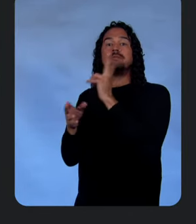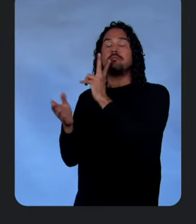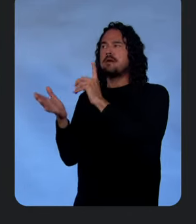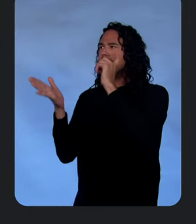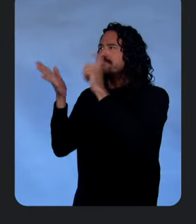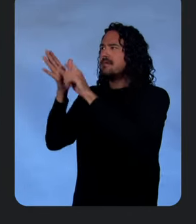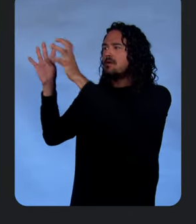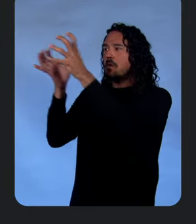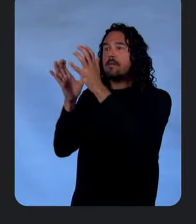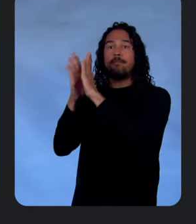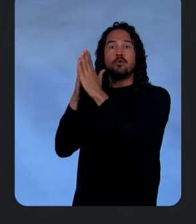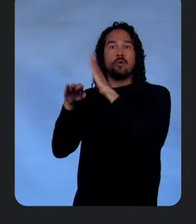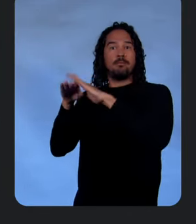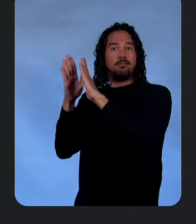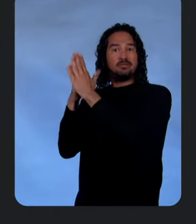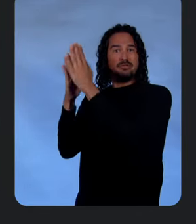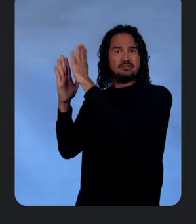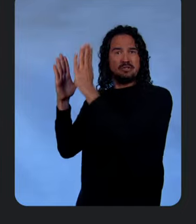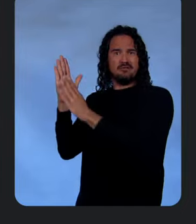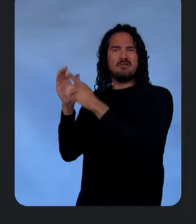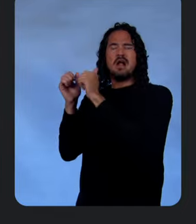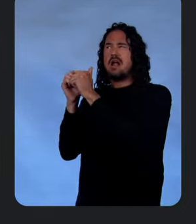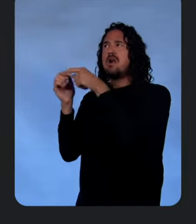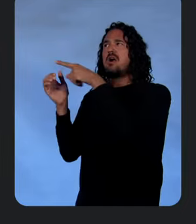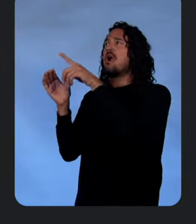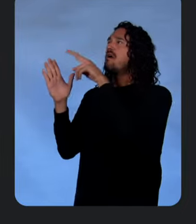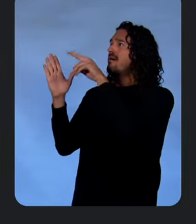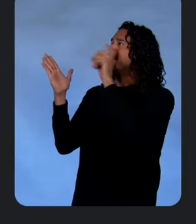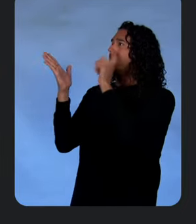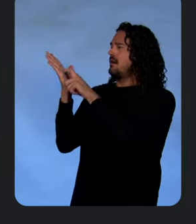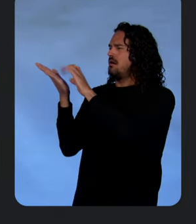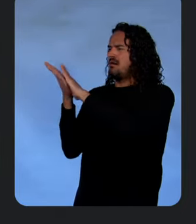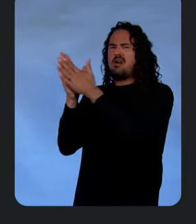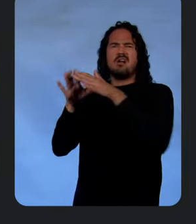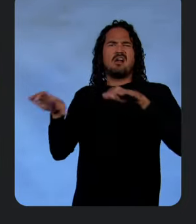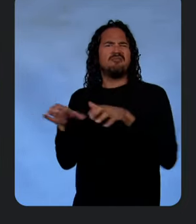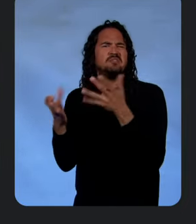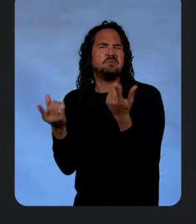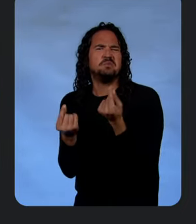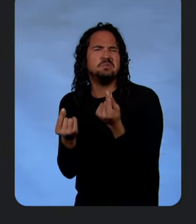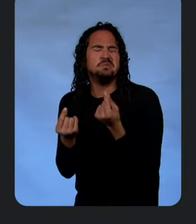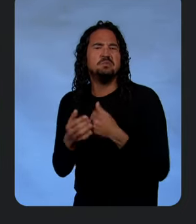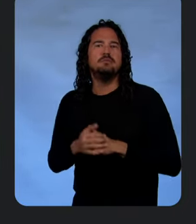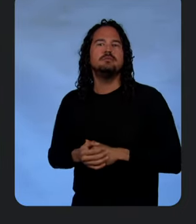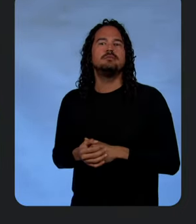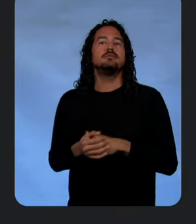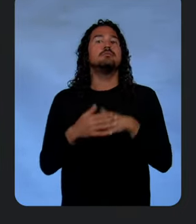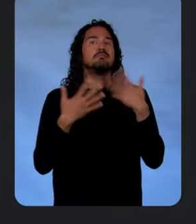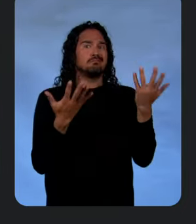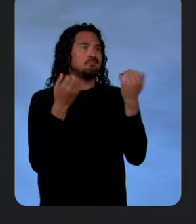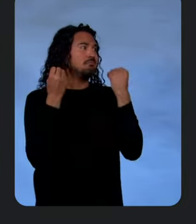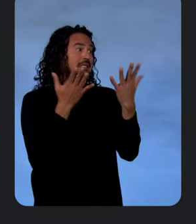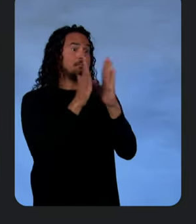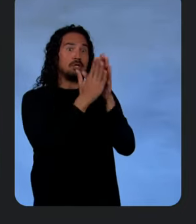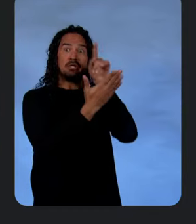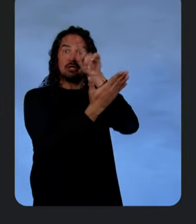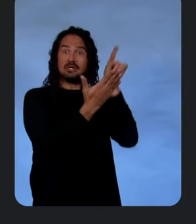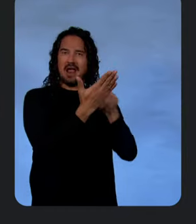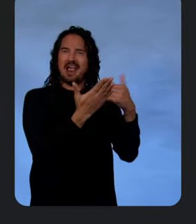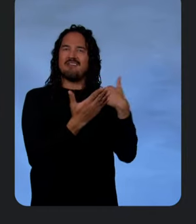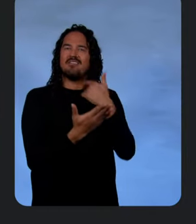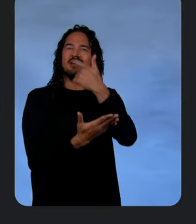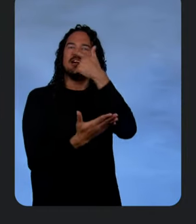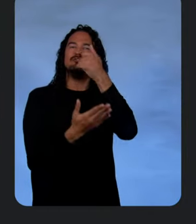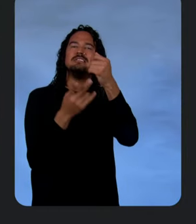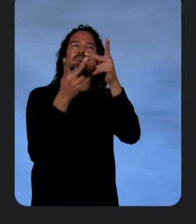bookshelf. But how can we turn this into activation? Well, Chloe, a lot of your books feature very interesting travel